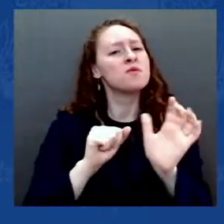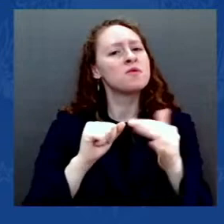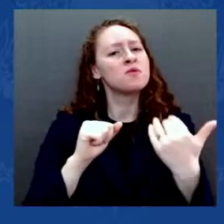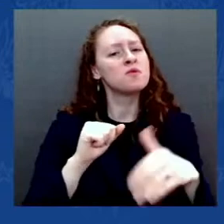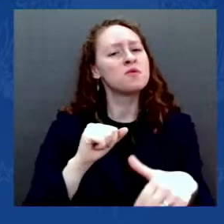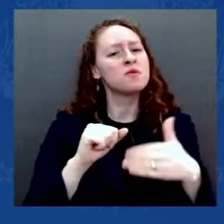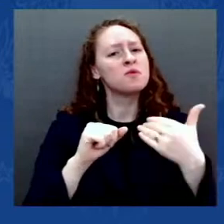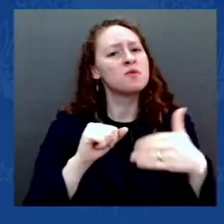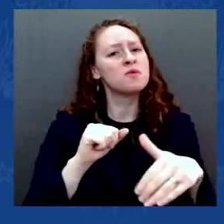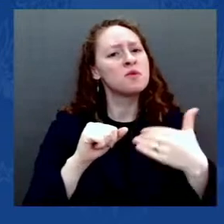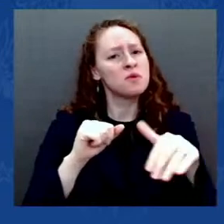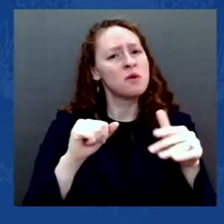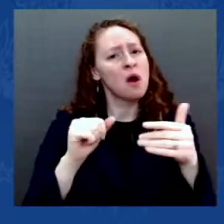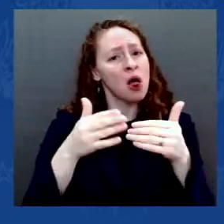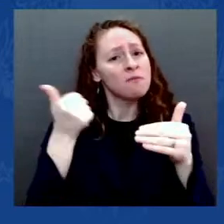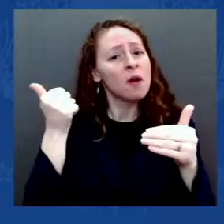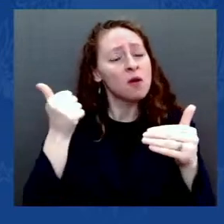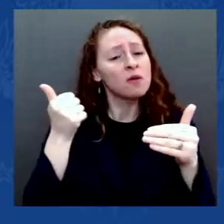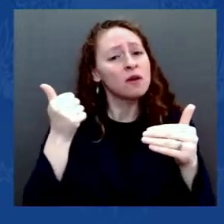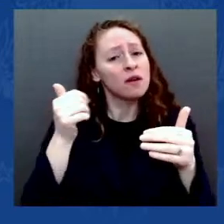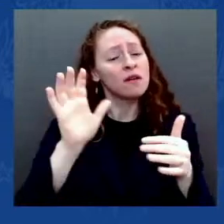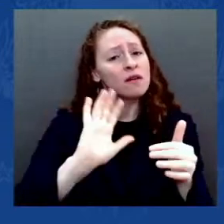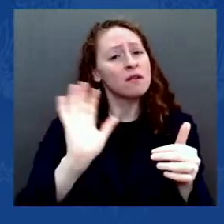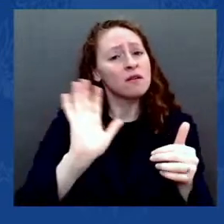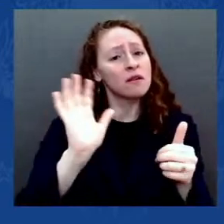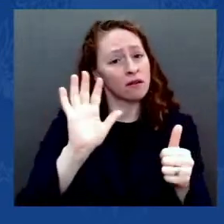for generations to come?